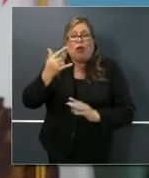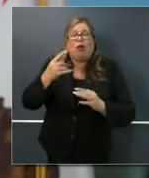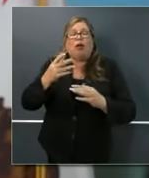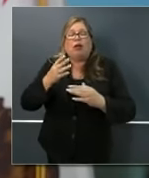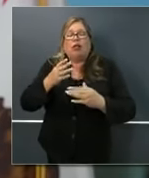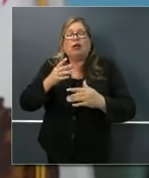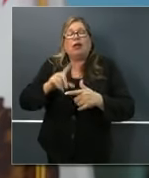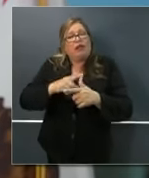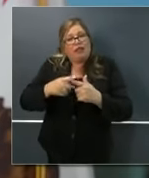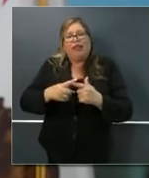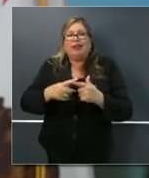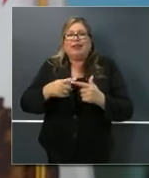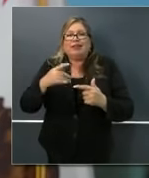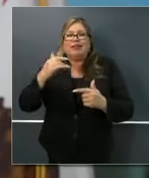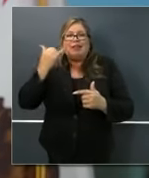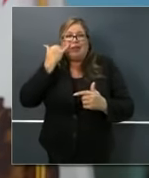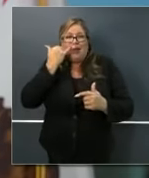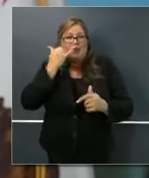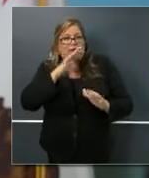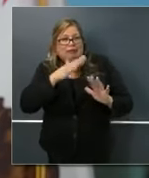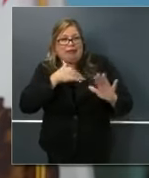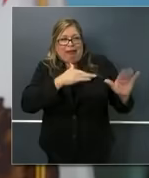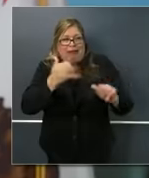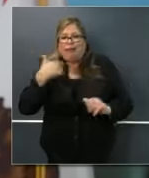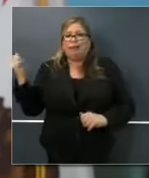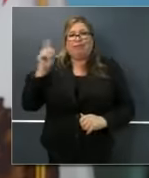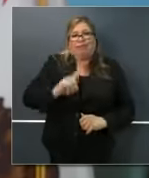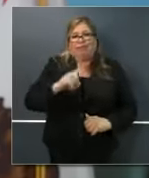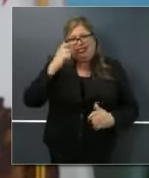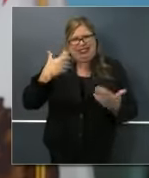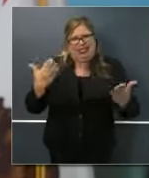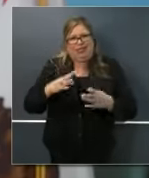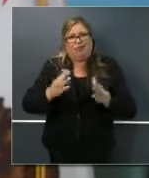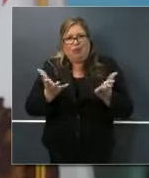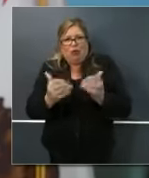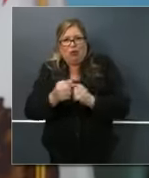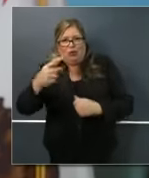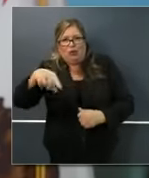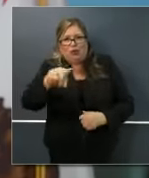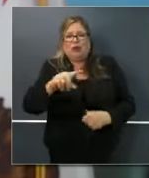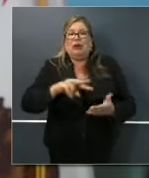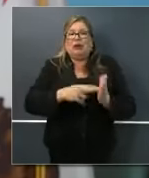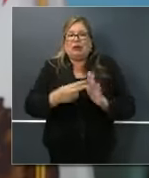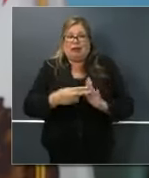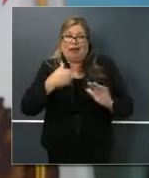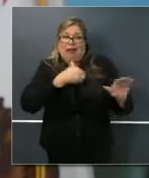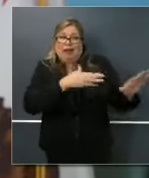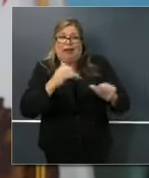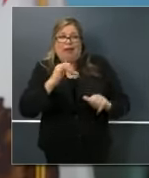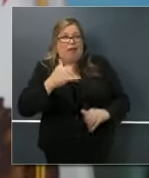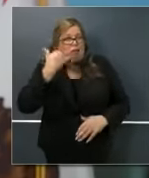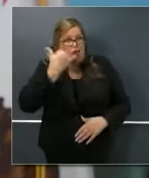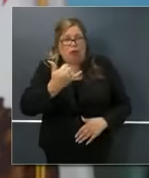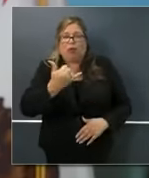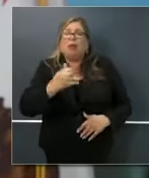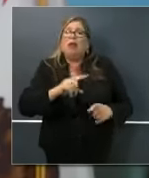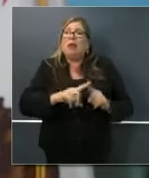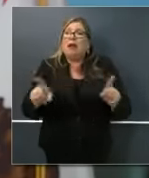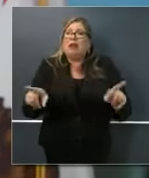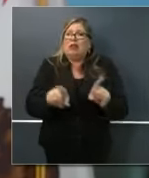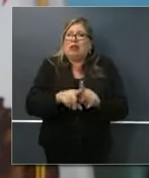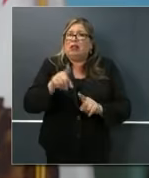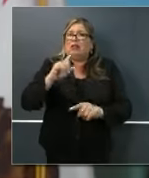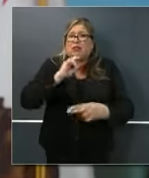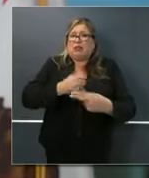you. Not unfortunately, but my responsibility was to engage with you. So I had to pull away from the conference call. I heard the same words from the president.